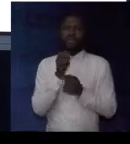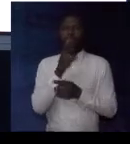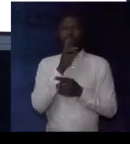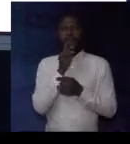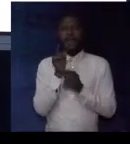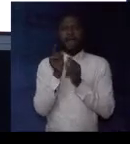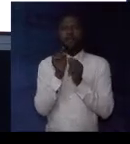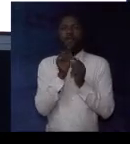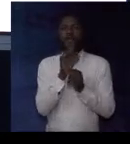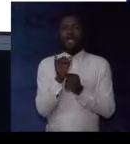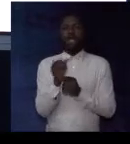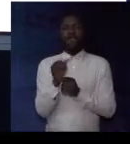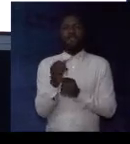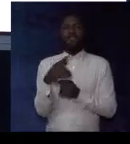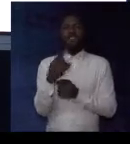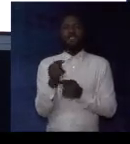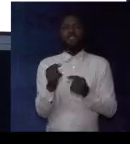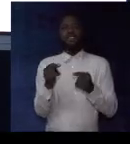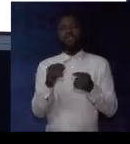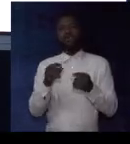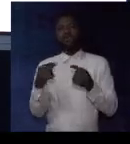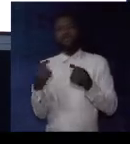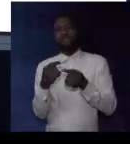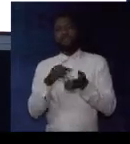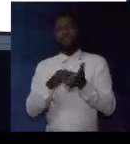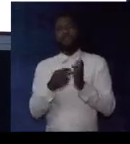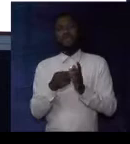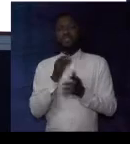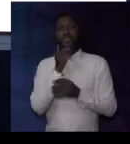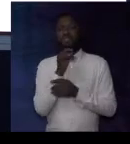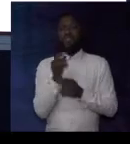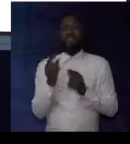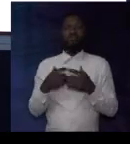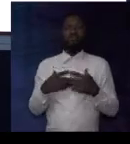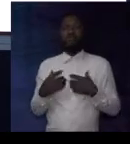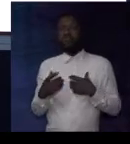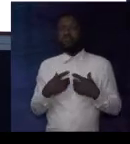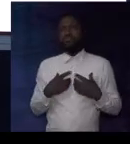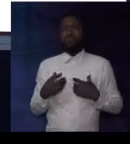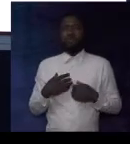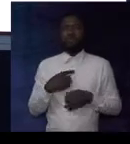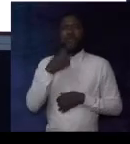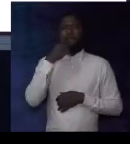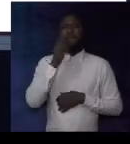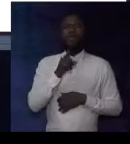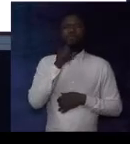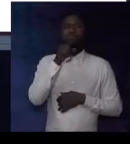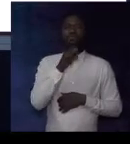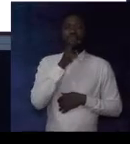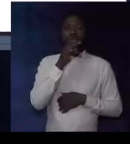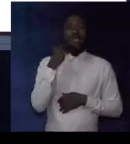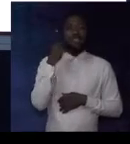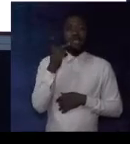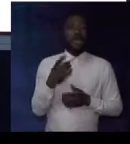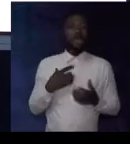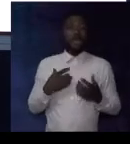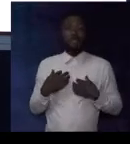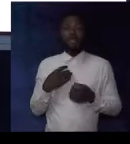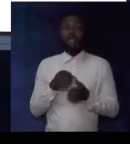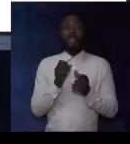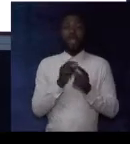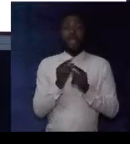are you doing? You're murmuring. Momo. The synonym for Momo is grumble. Must you be seen